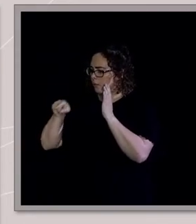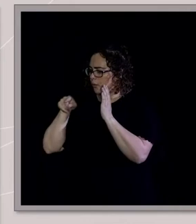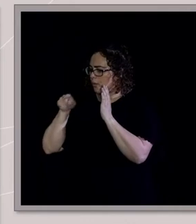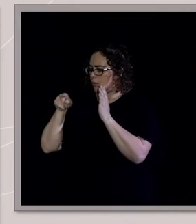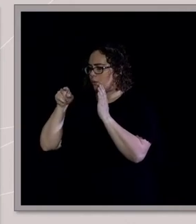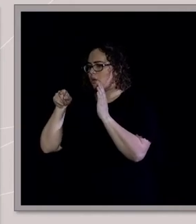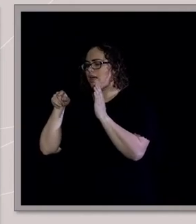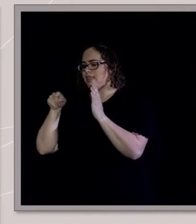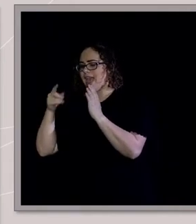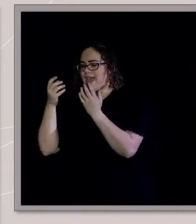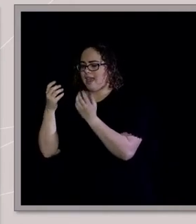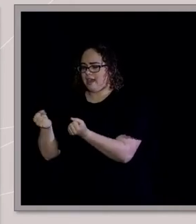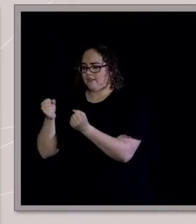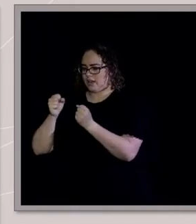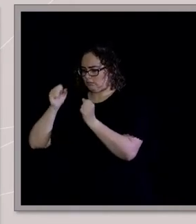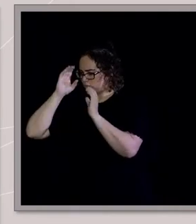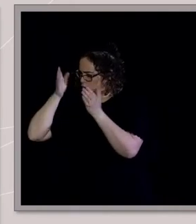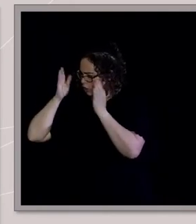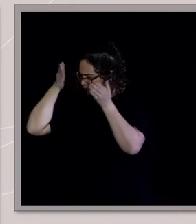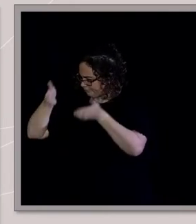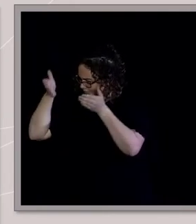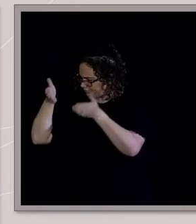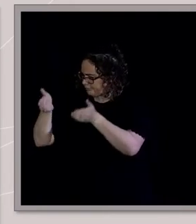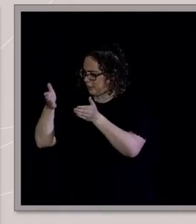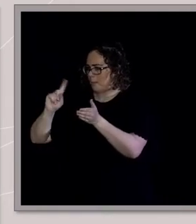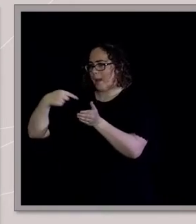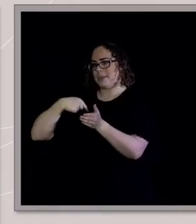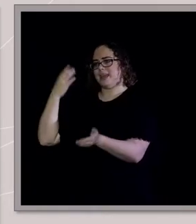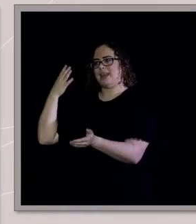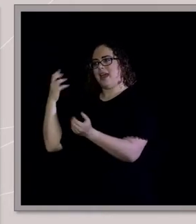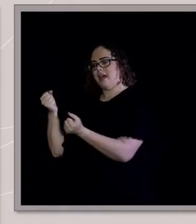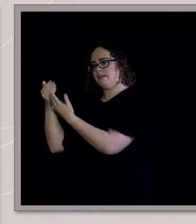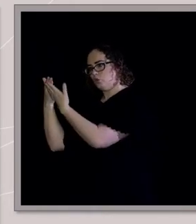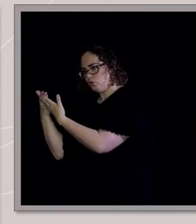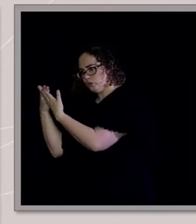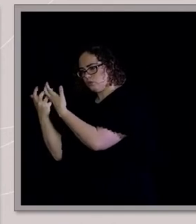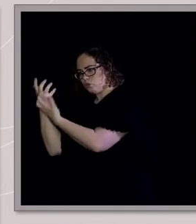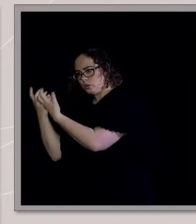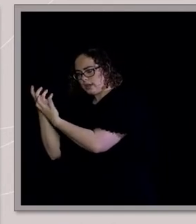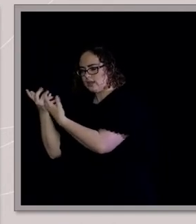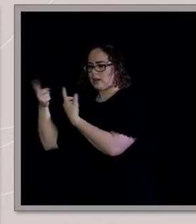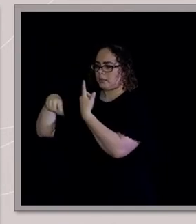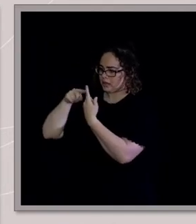church life. And so the stakes kind of rose for me, where